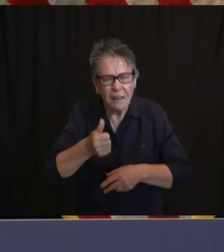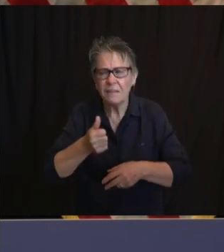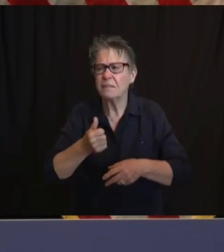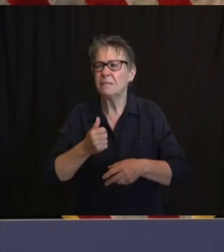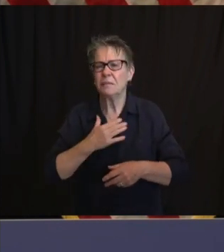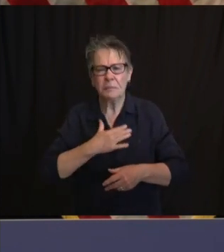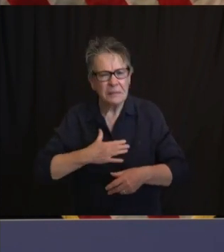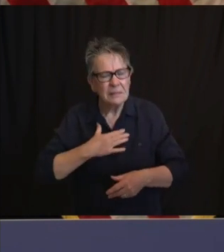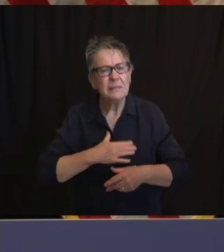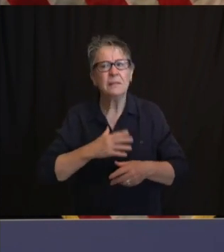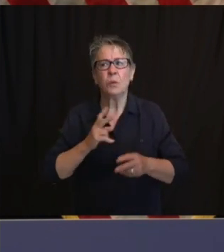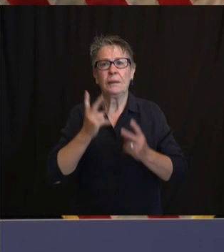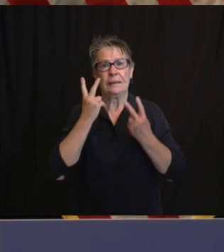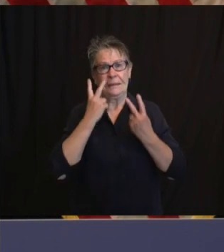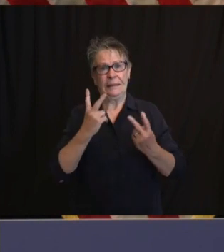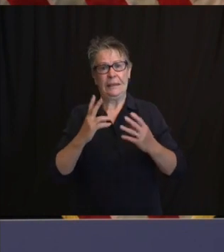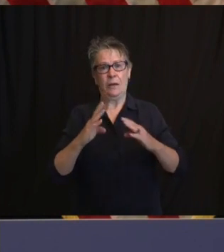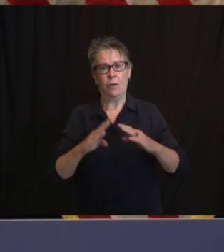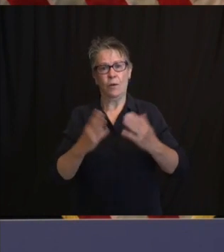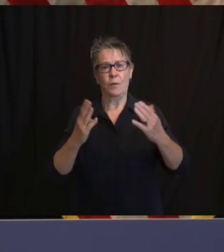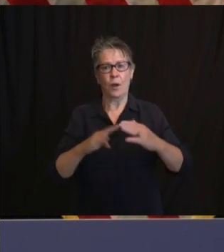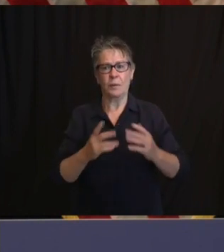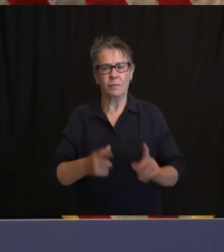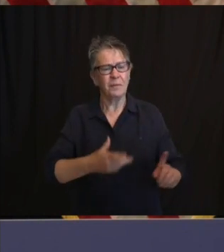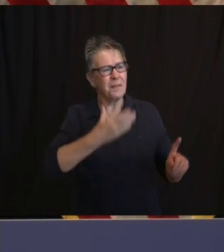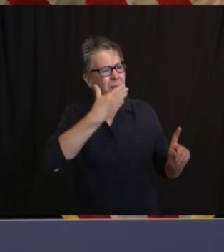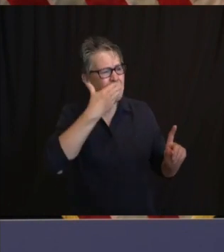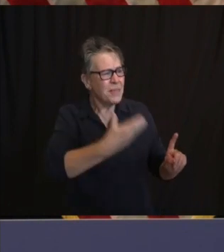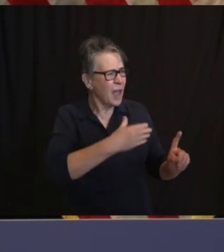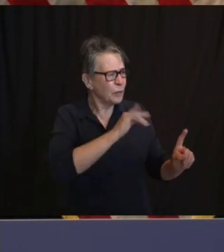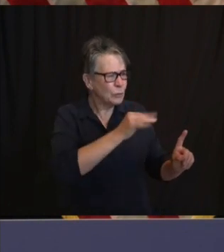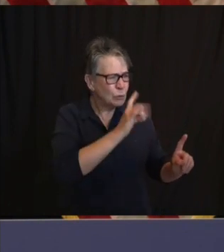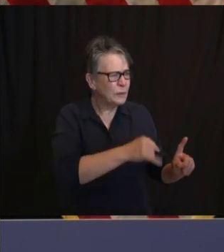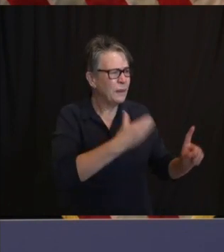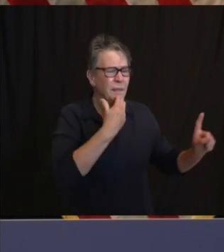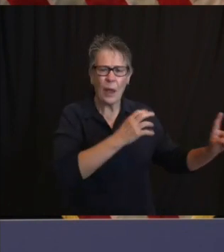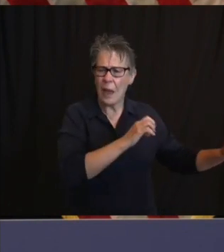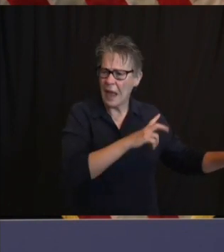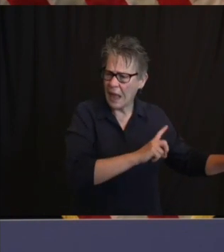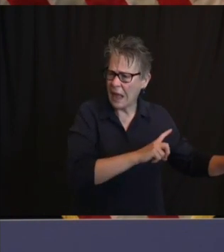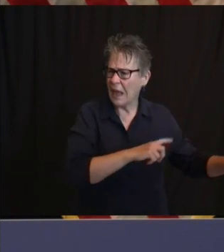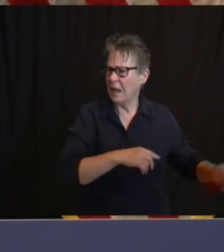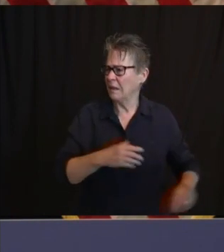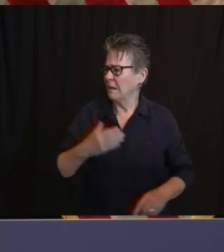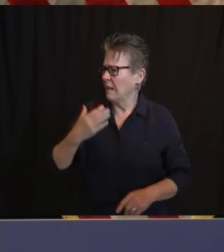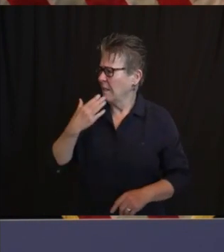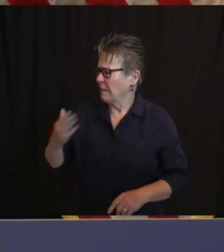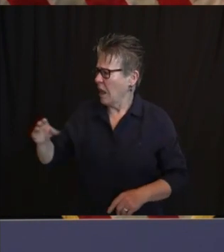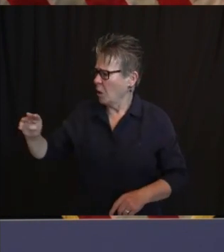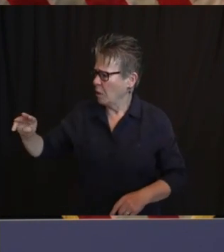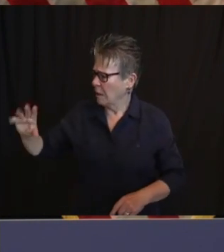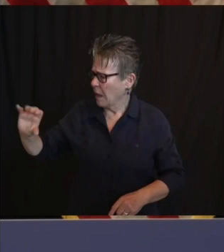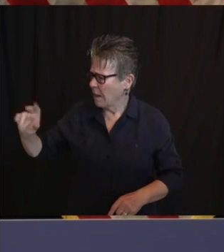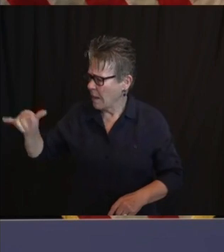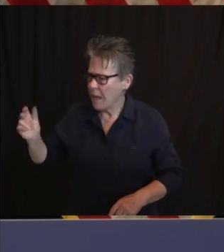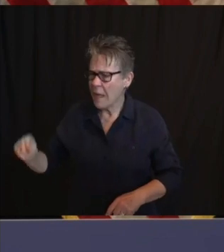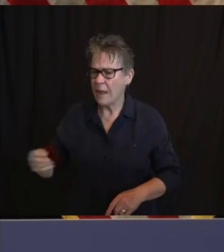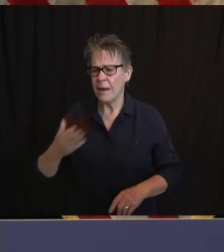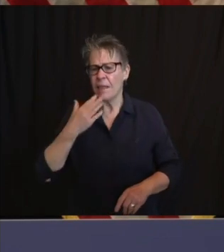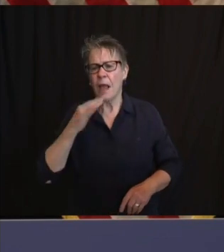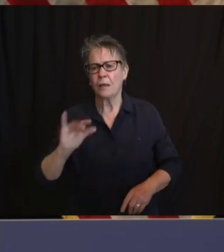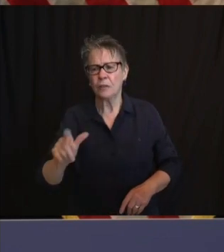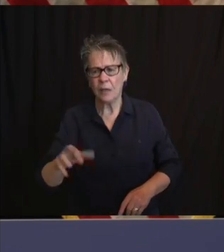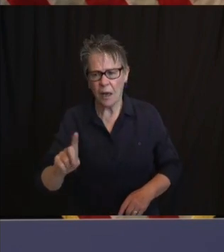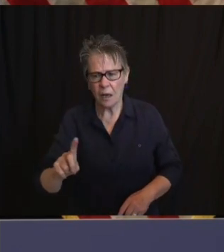again, I want to thank Judy and Ed to my right, Pat, uh, Jared and Matt and the team, uh, we'll be back with you at